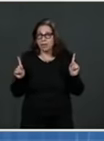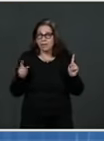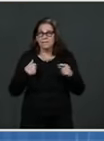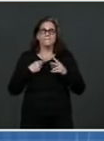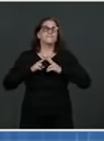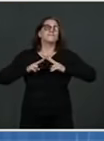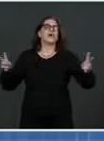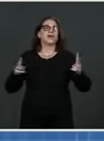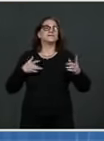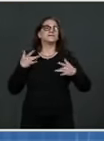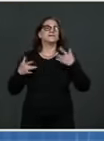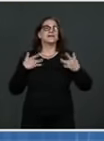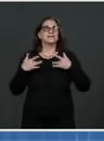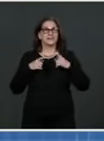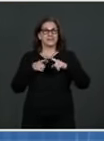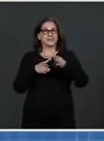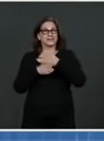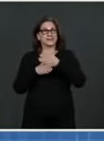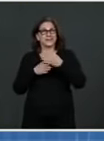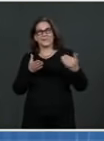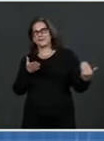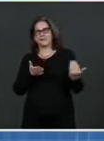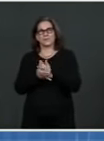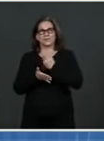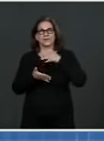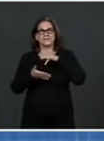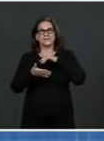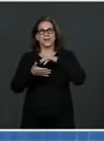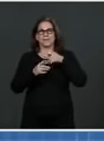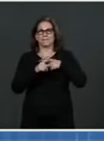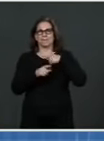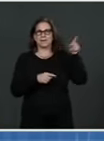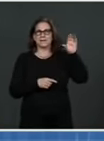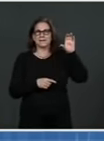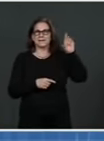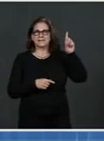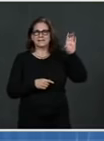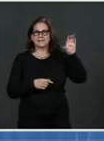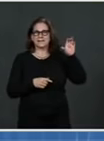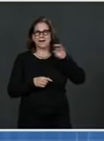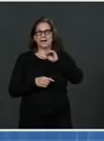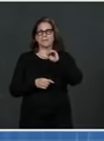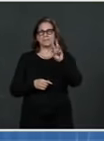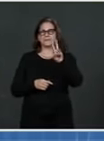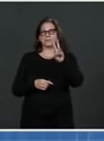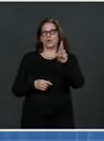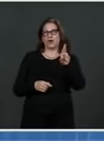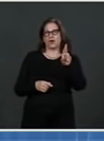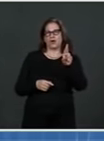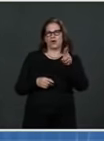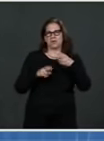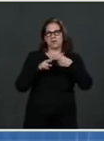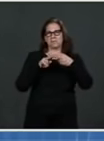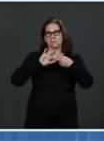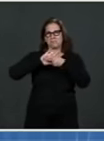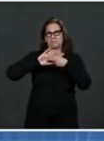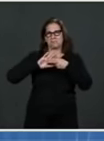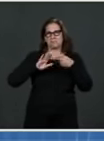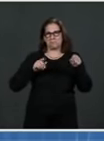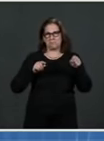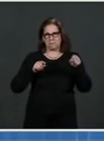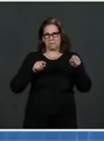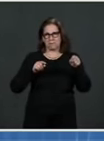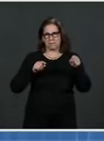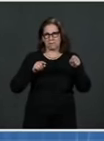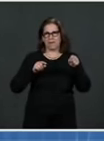that's being published in the MMWR. This study assesses the real-world effectiveness of the Pfizer and Moderna vaccines in preventing